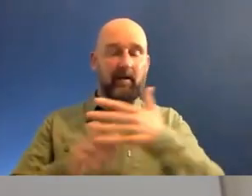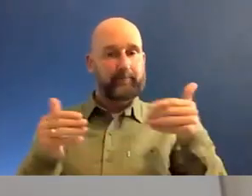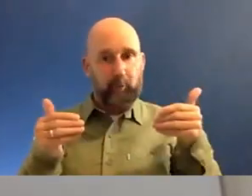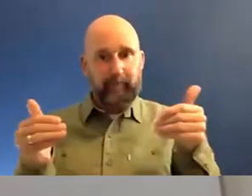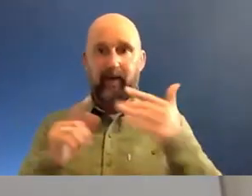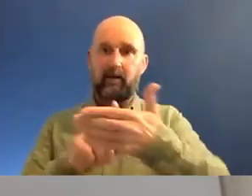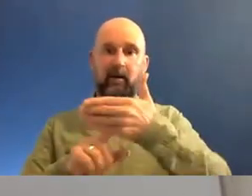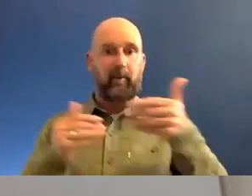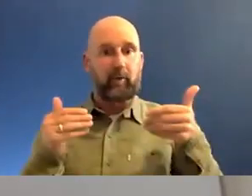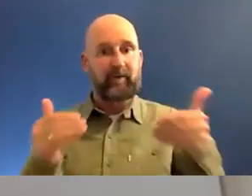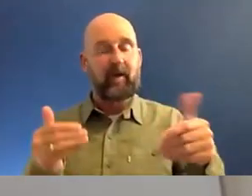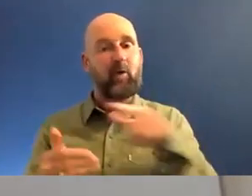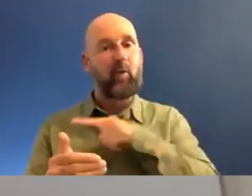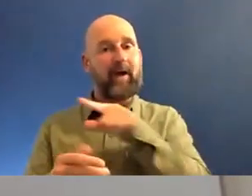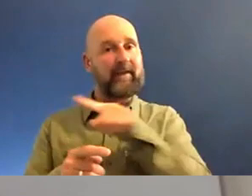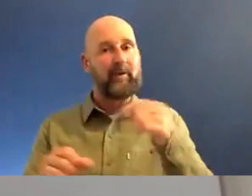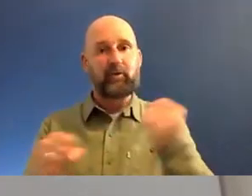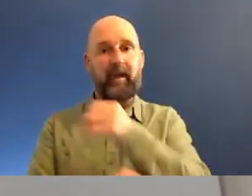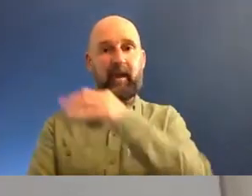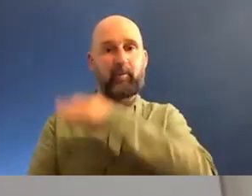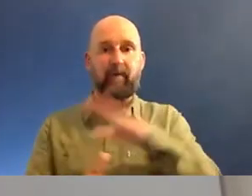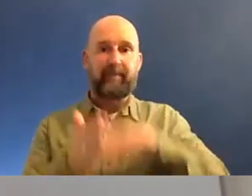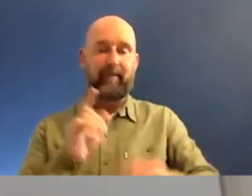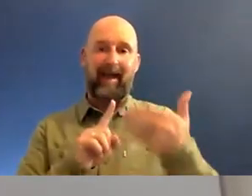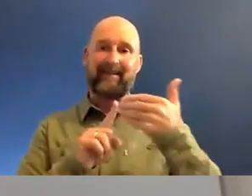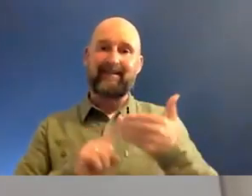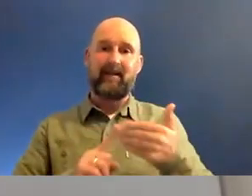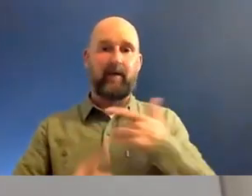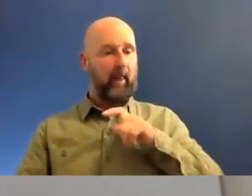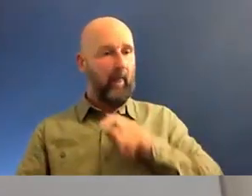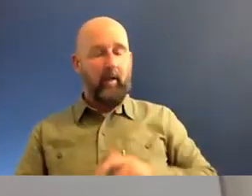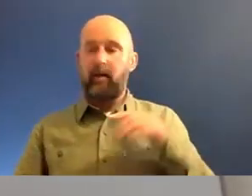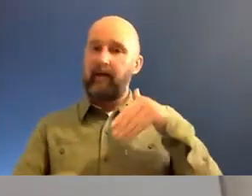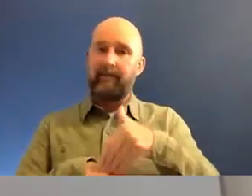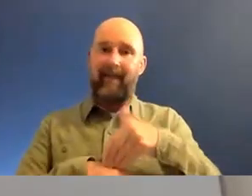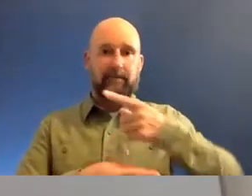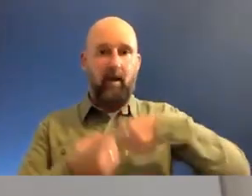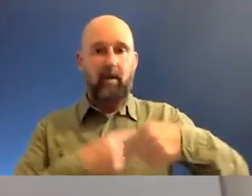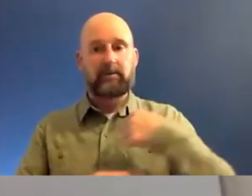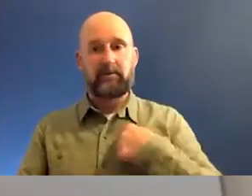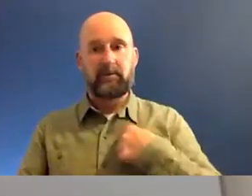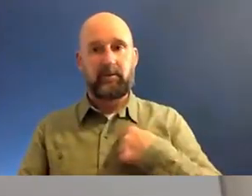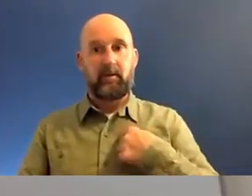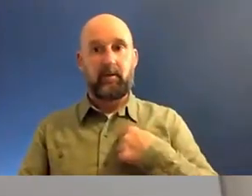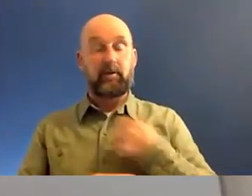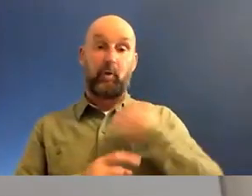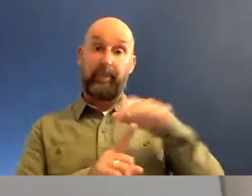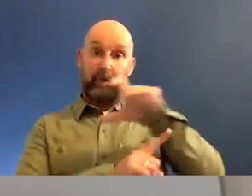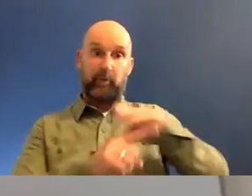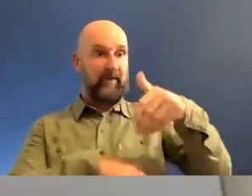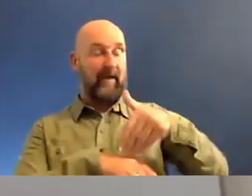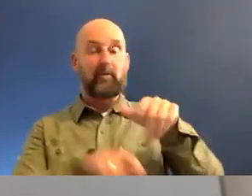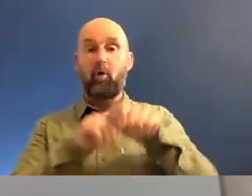commodify our identity in a way that actually is demoralizing and detrimental to, I think, not just our community, but